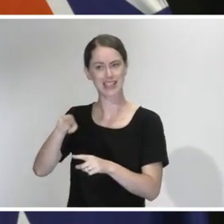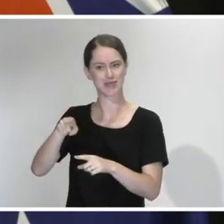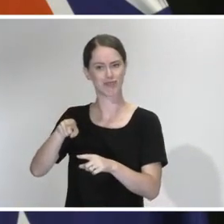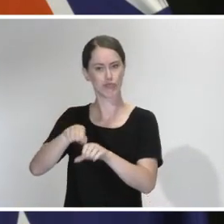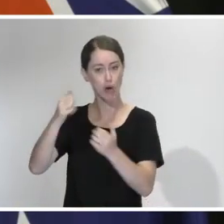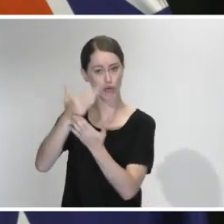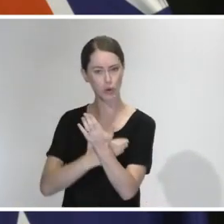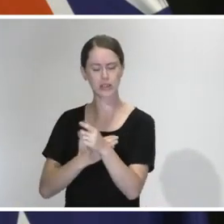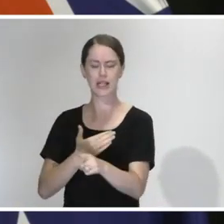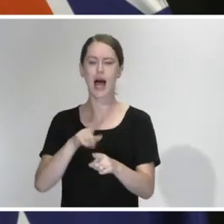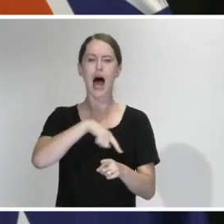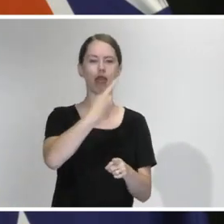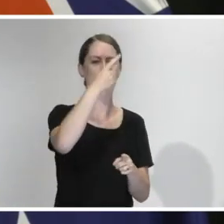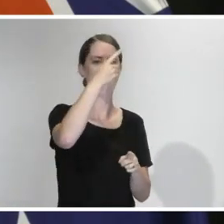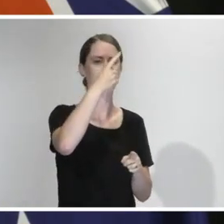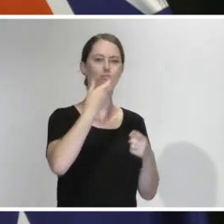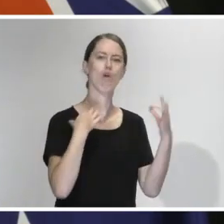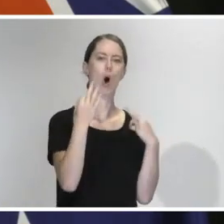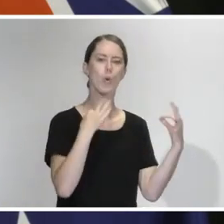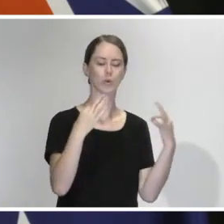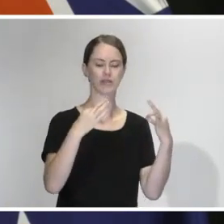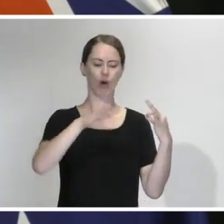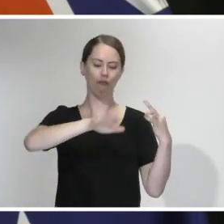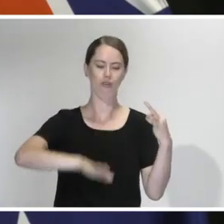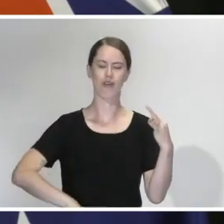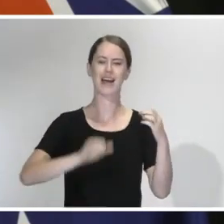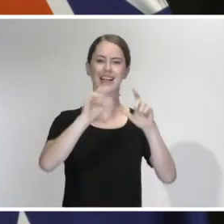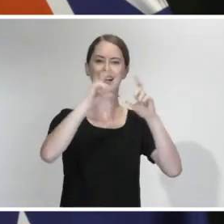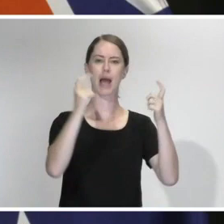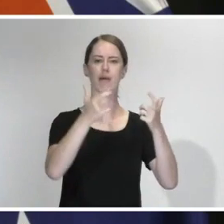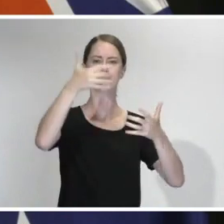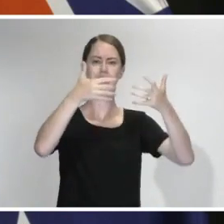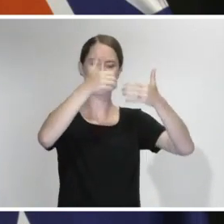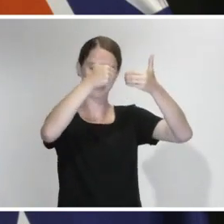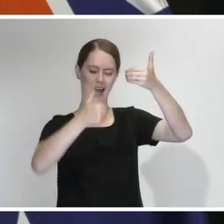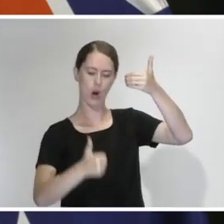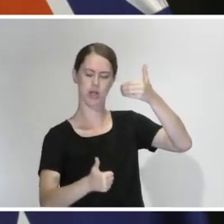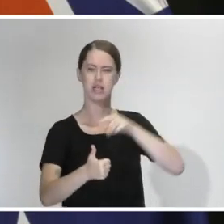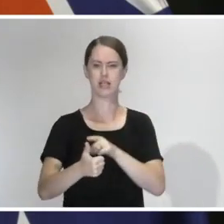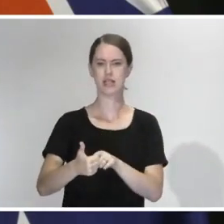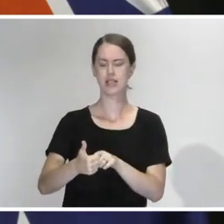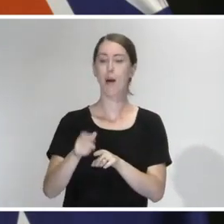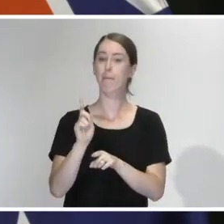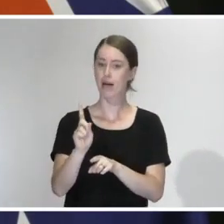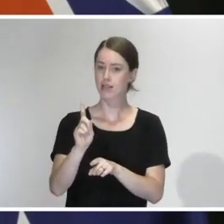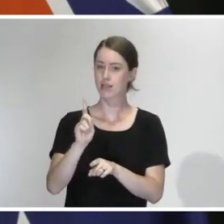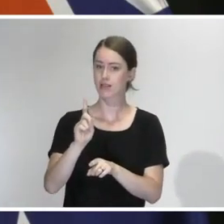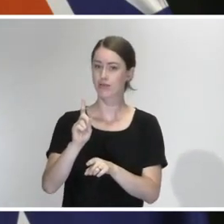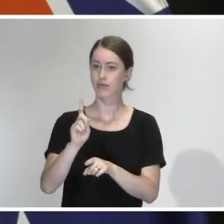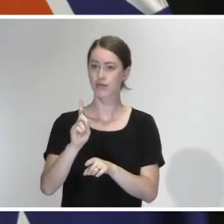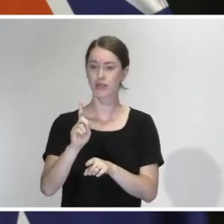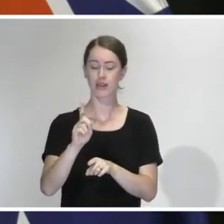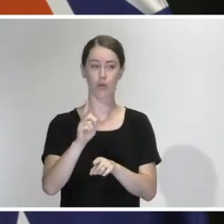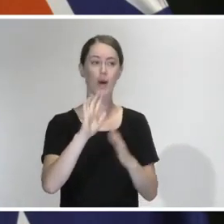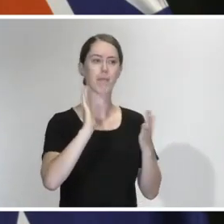down from other portfolios and sliding him down the Cabinet rankings. He must be a role model. But equally, I will not sacrifice our